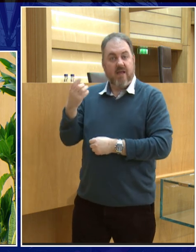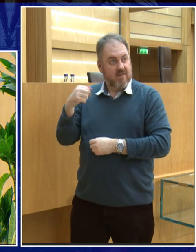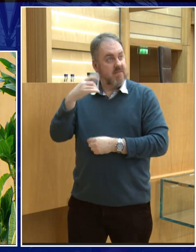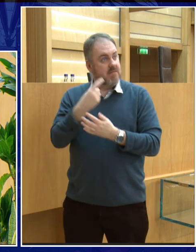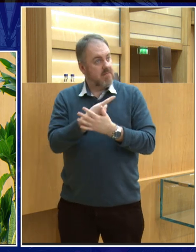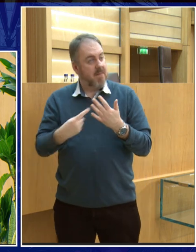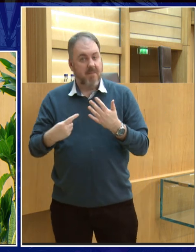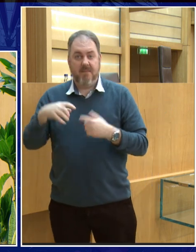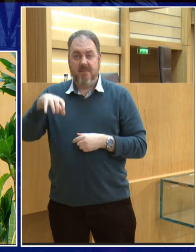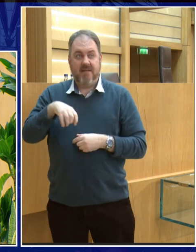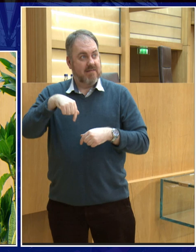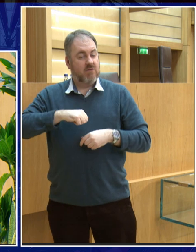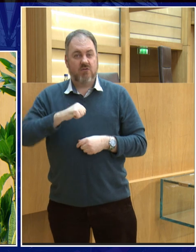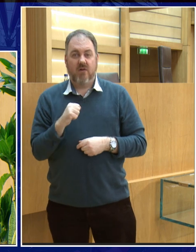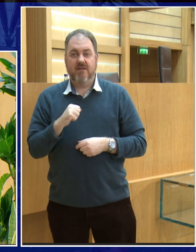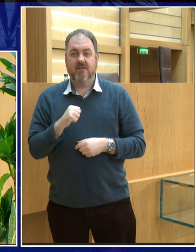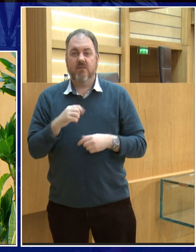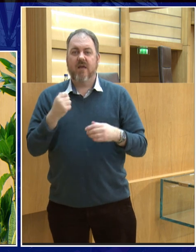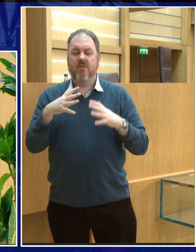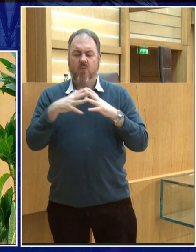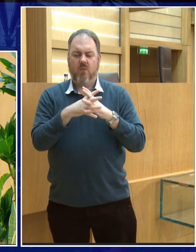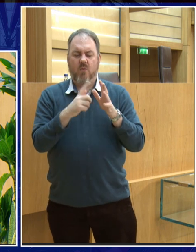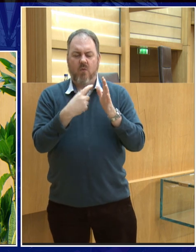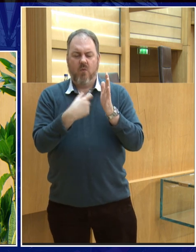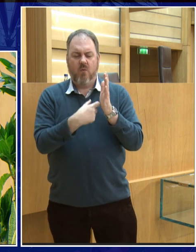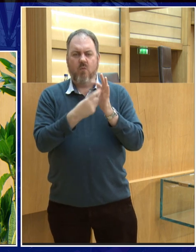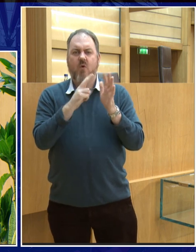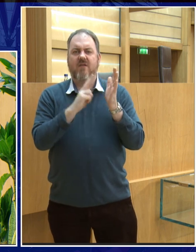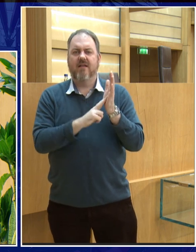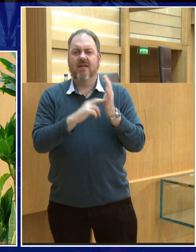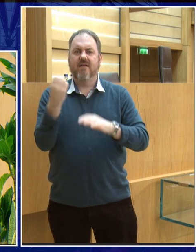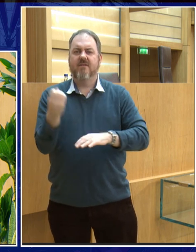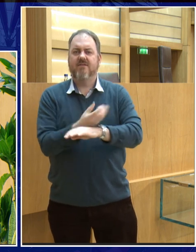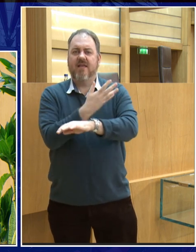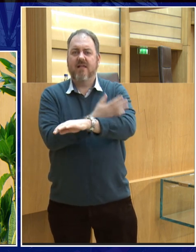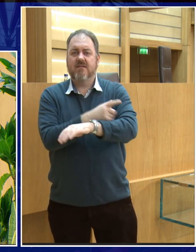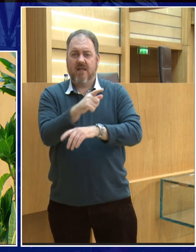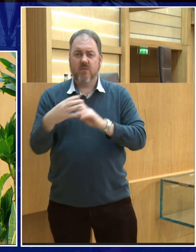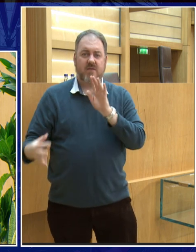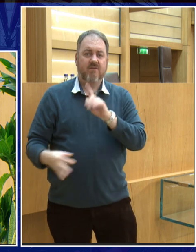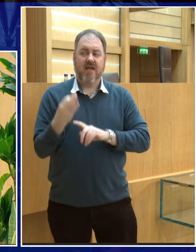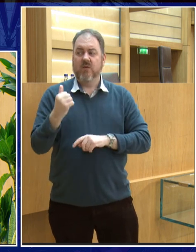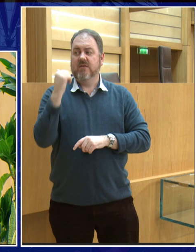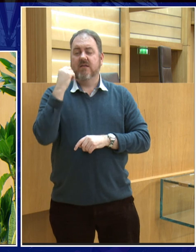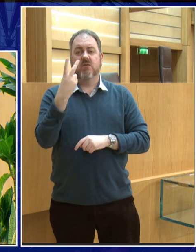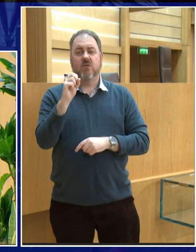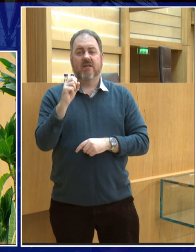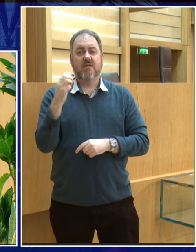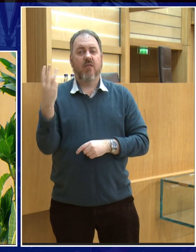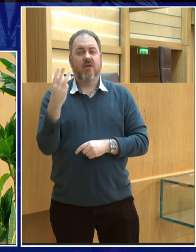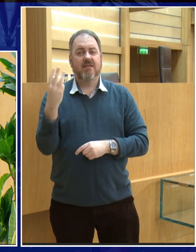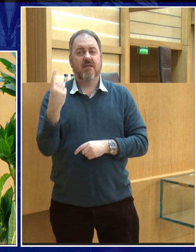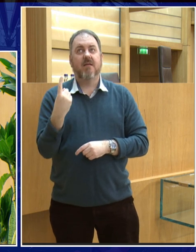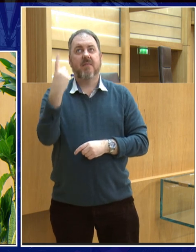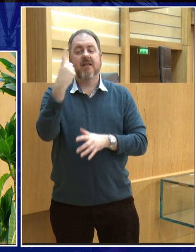interested in and I wrote about is somewhere called Warren Fields. Now, Warren Fields was only discovered in 2013, and it's up in